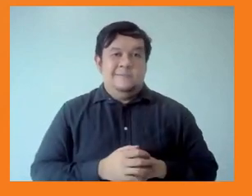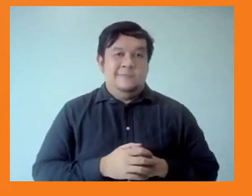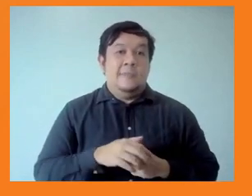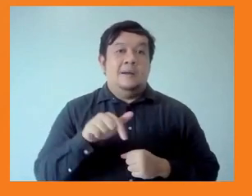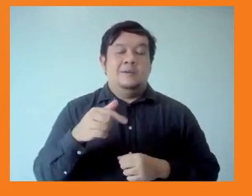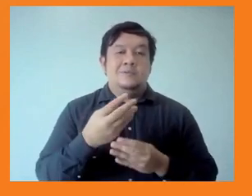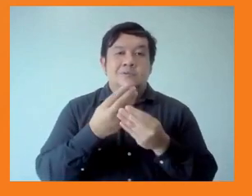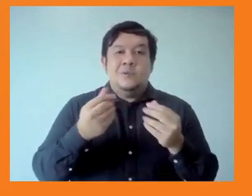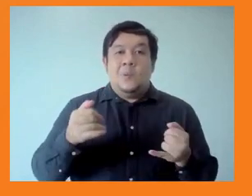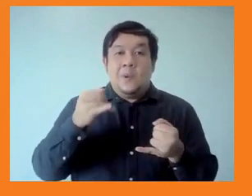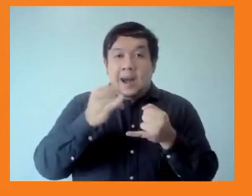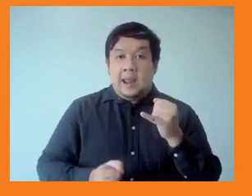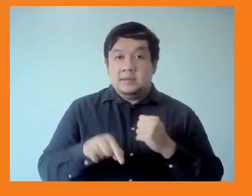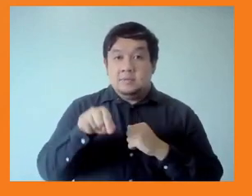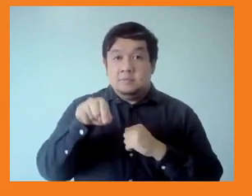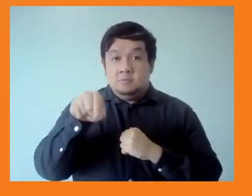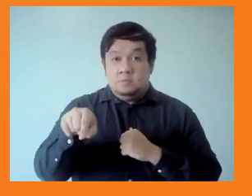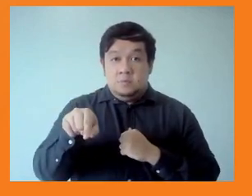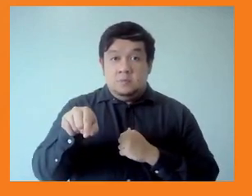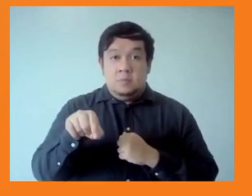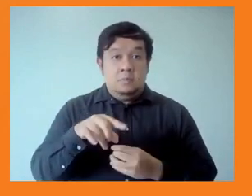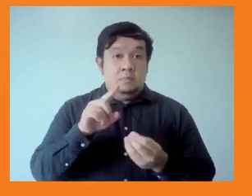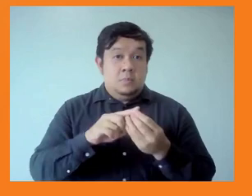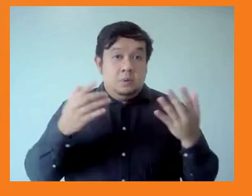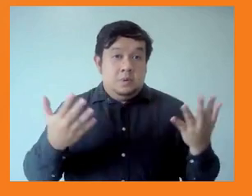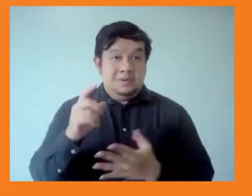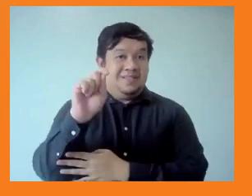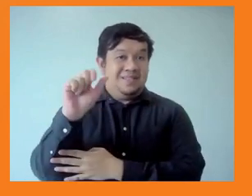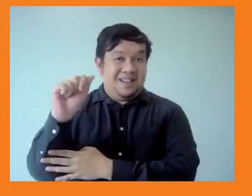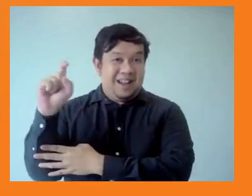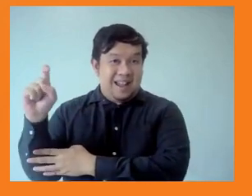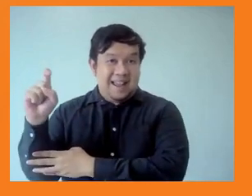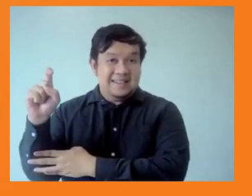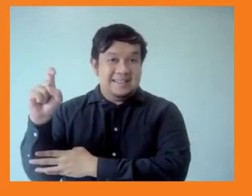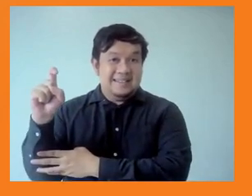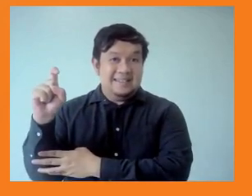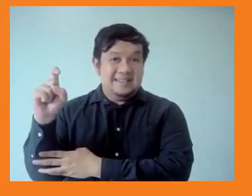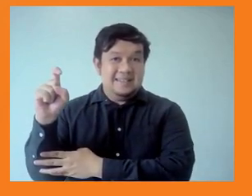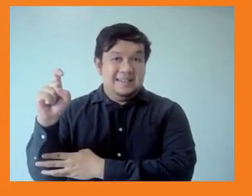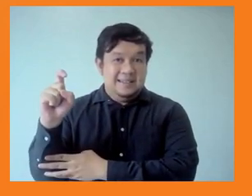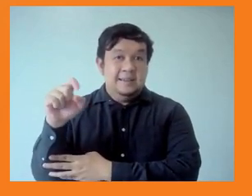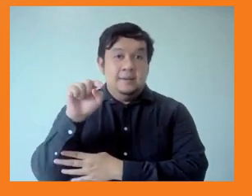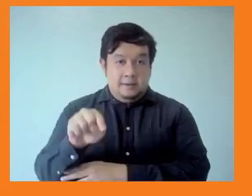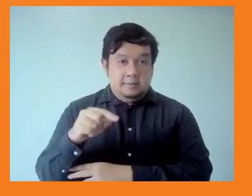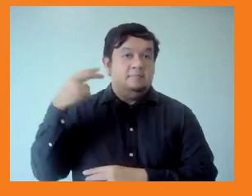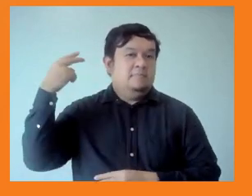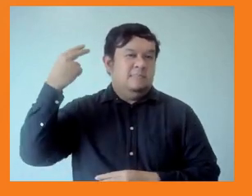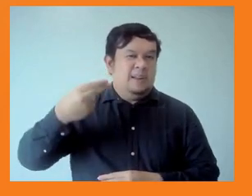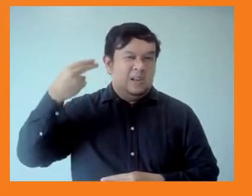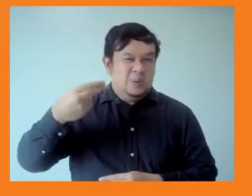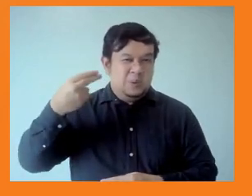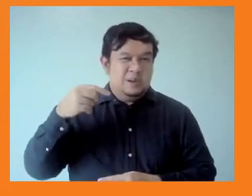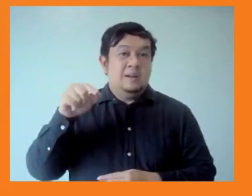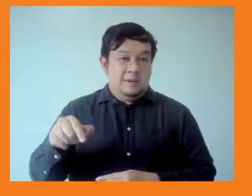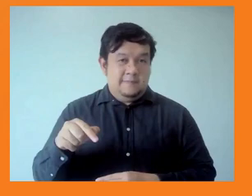will totally resolve the historical records, the historical injustices.